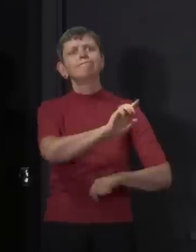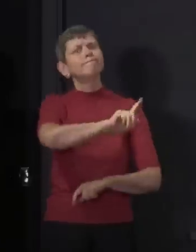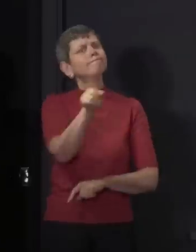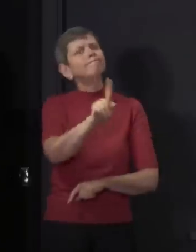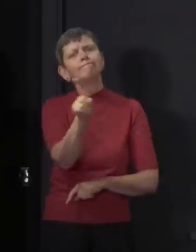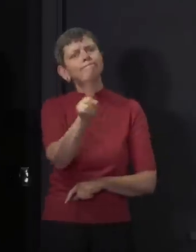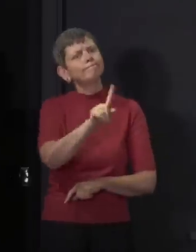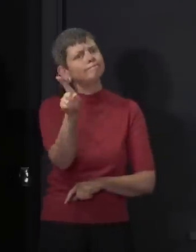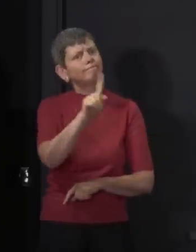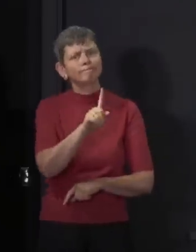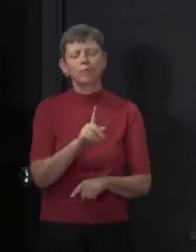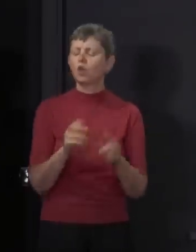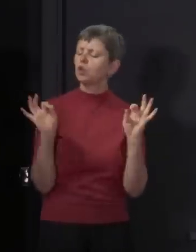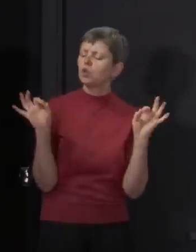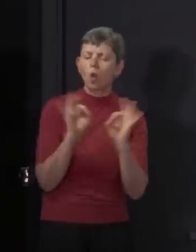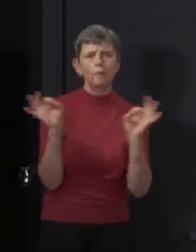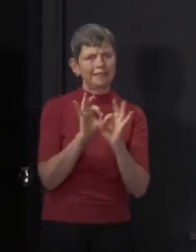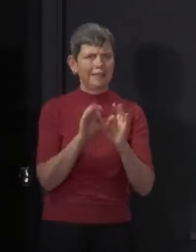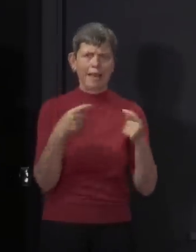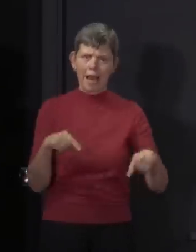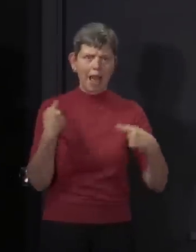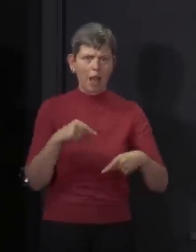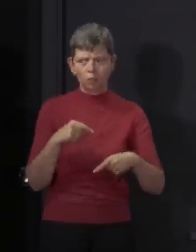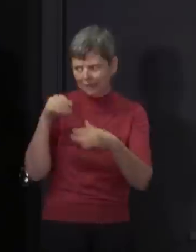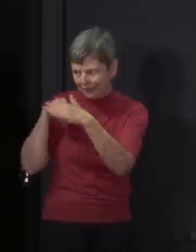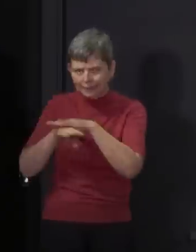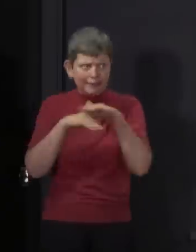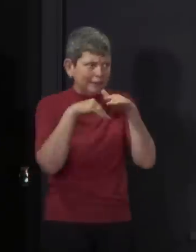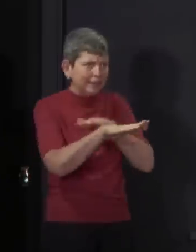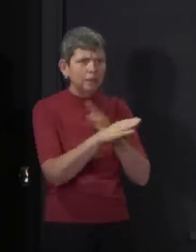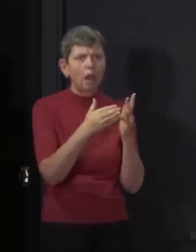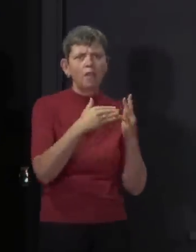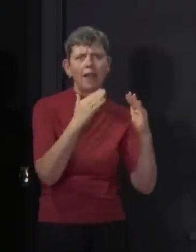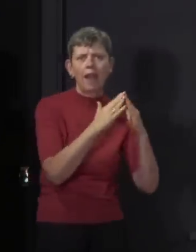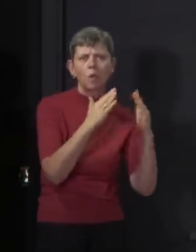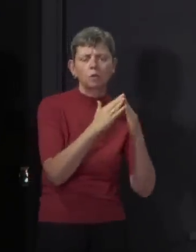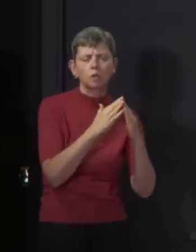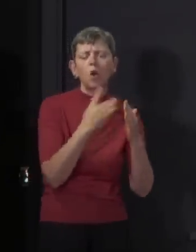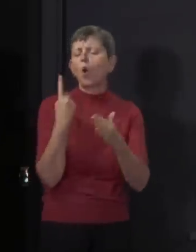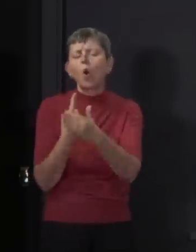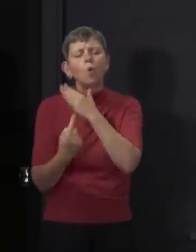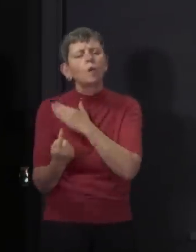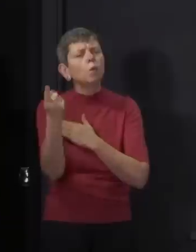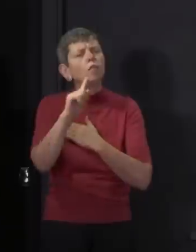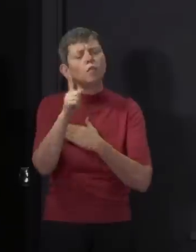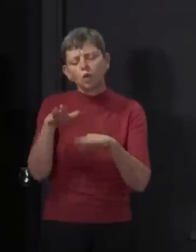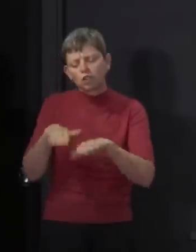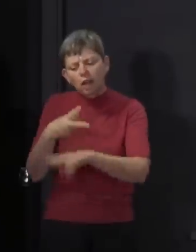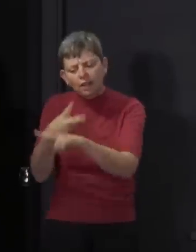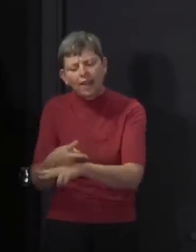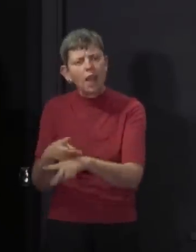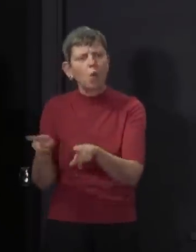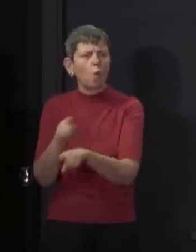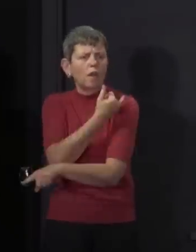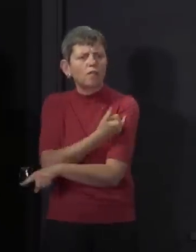just football supporters, but none of us should be going into each other's homes at the moment unless it is for an essential purpose, such as childcare or looking after